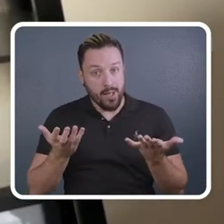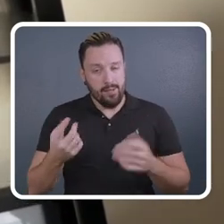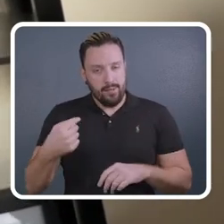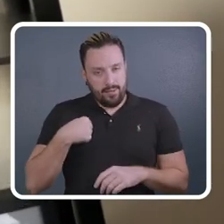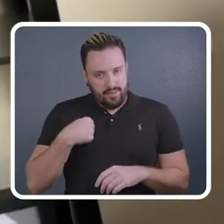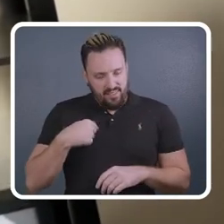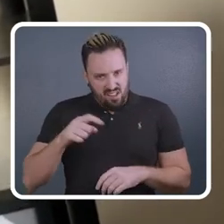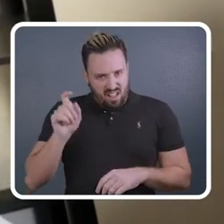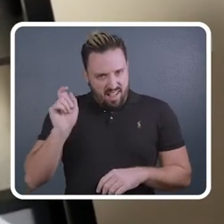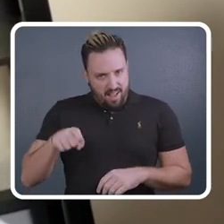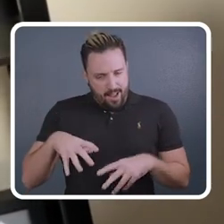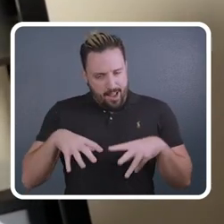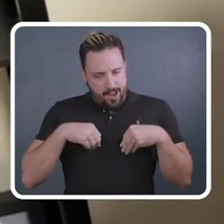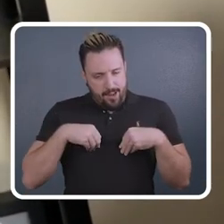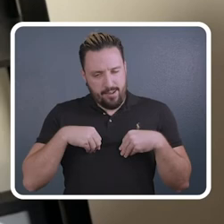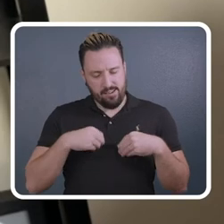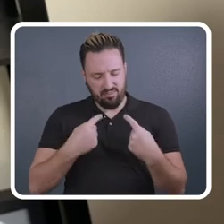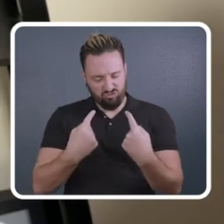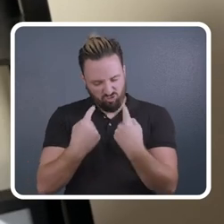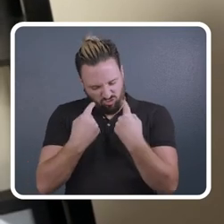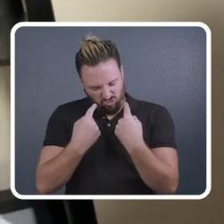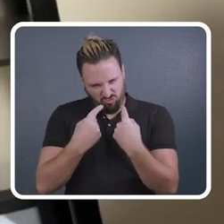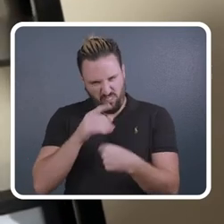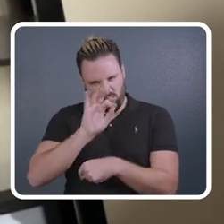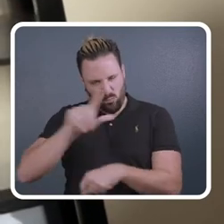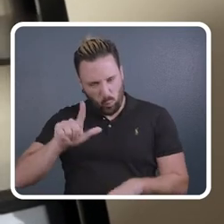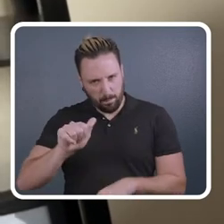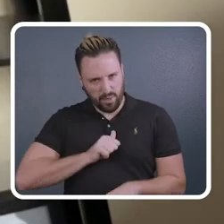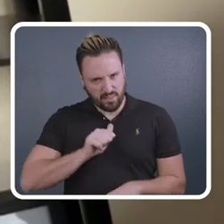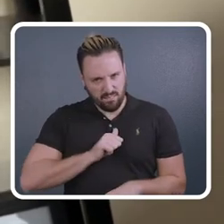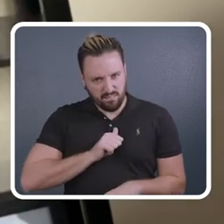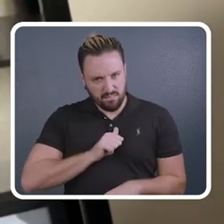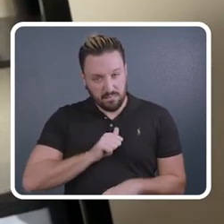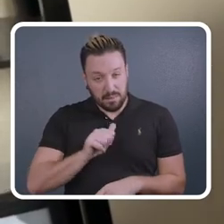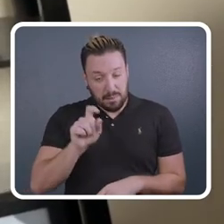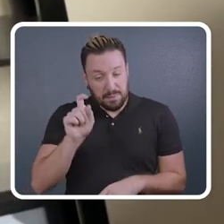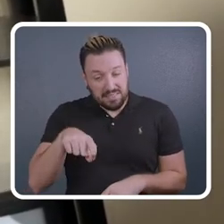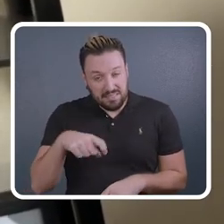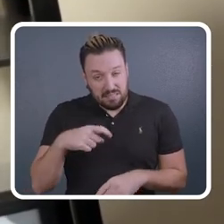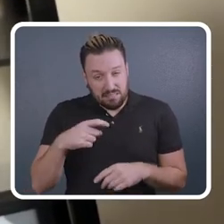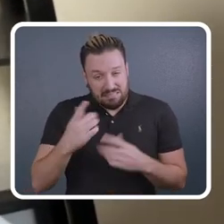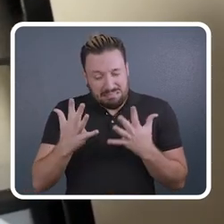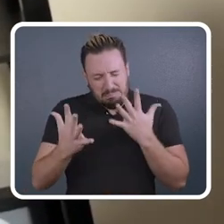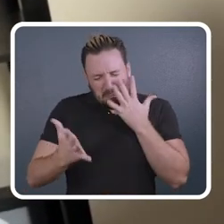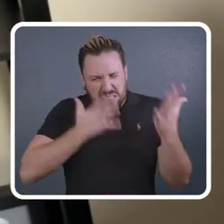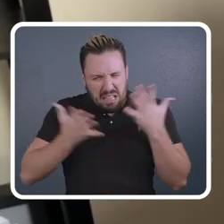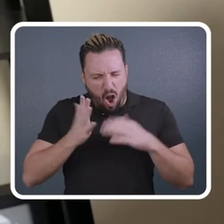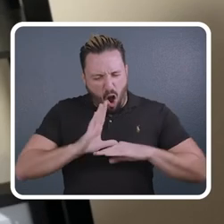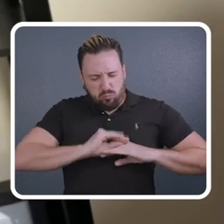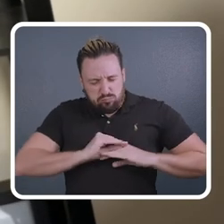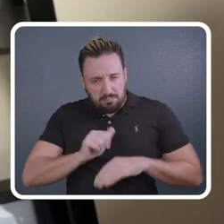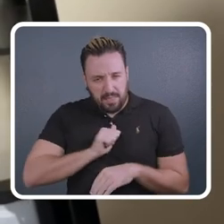had to make an absolute fool of myself. I had to humiliate